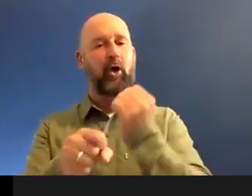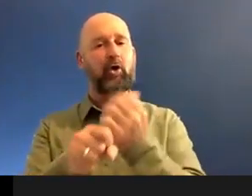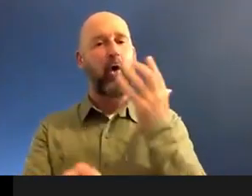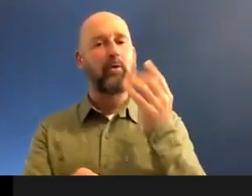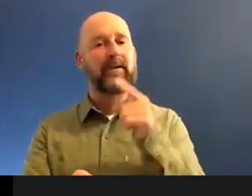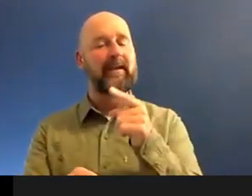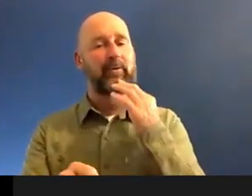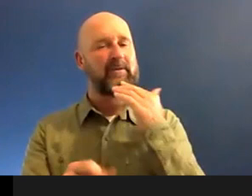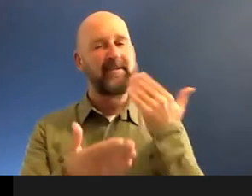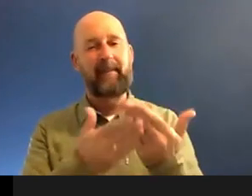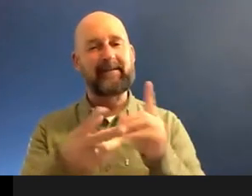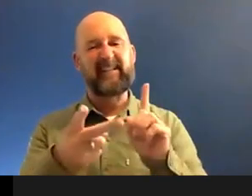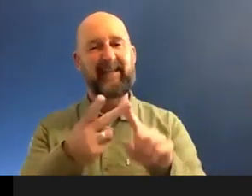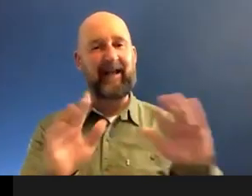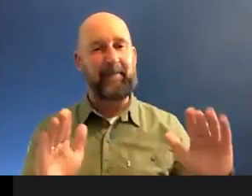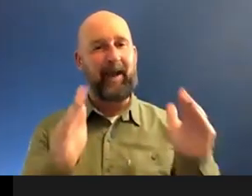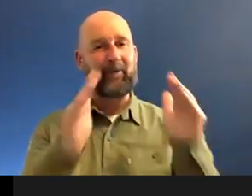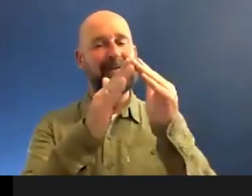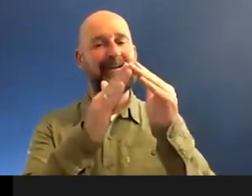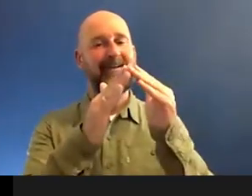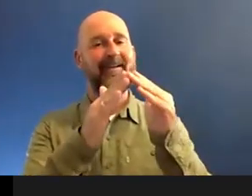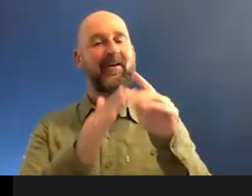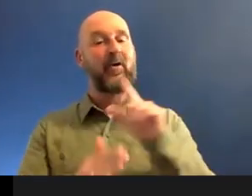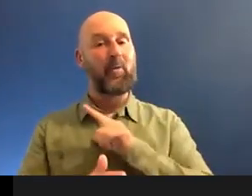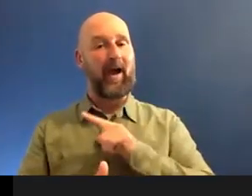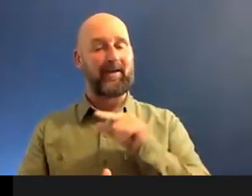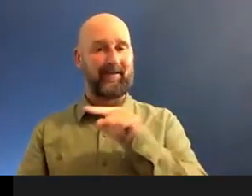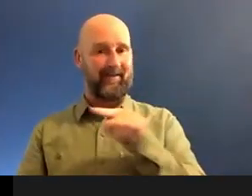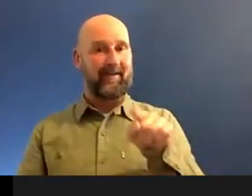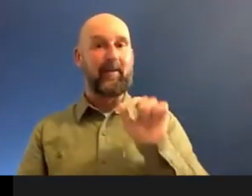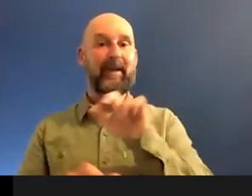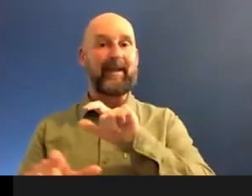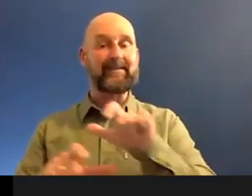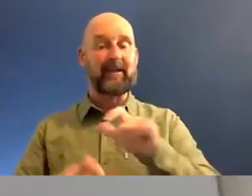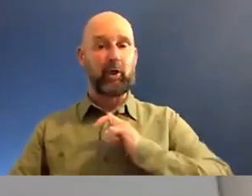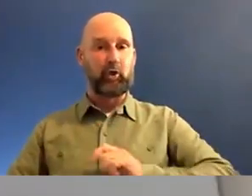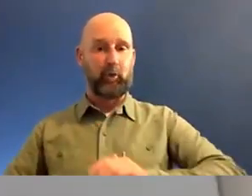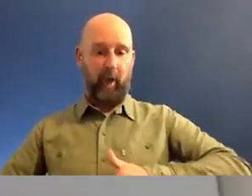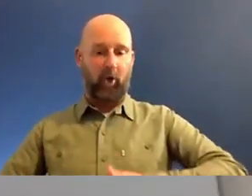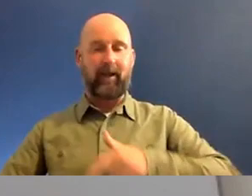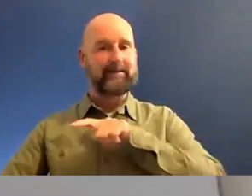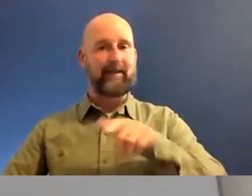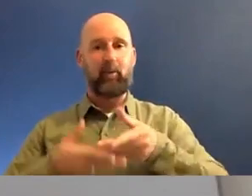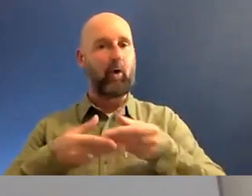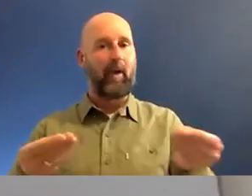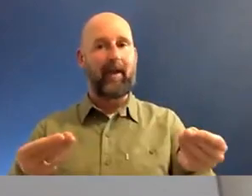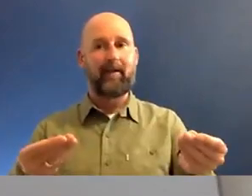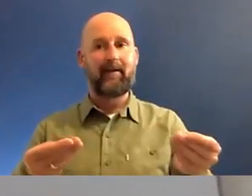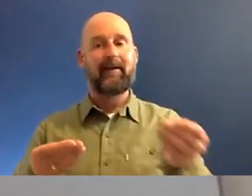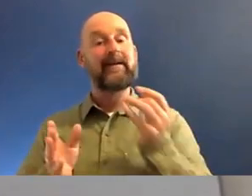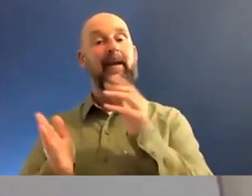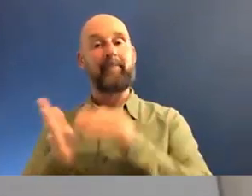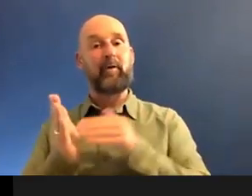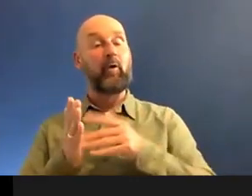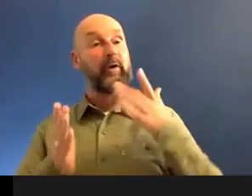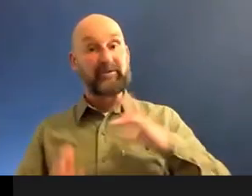another mountain of gold. God, this human hunger doesn't really go away. Sorry, Miriam. But we all just need to live, right?